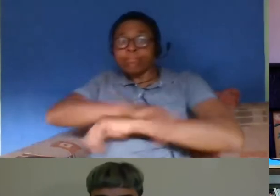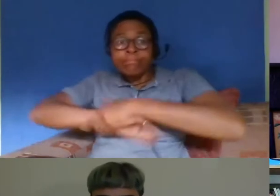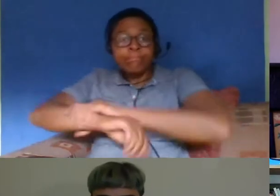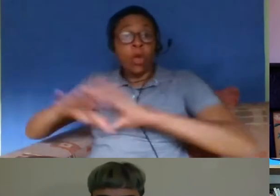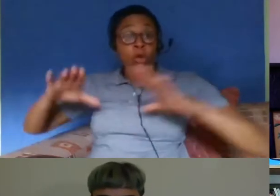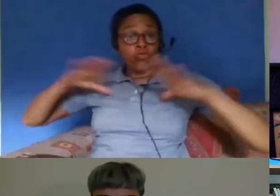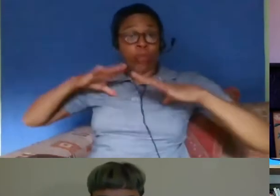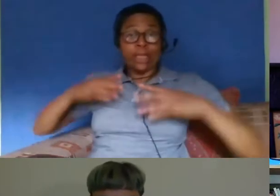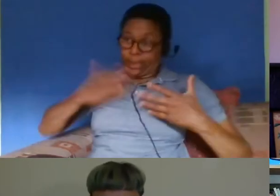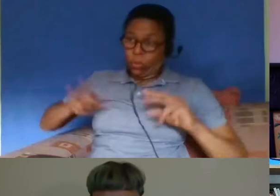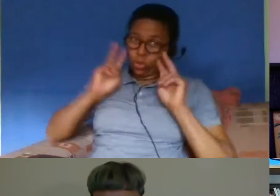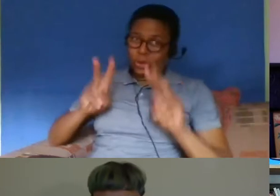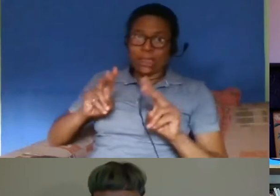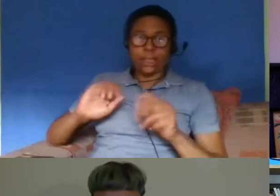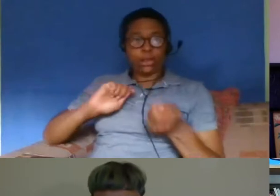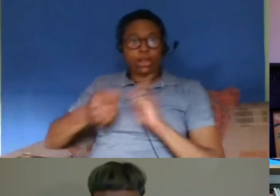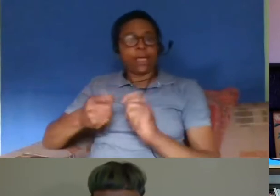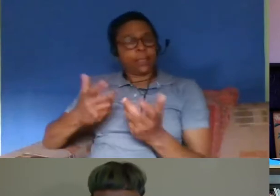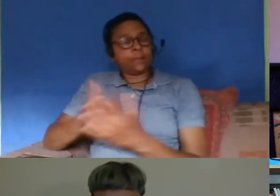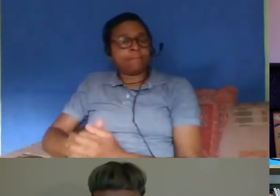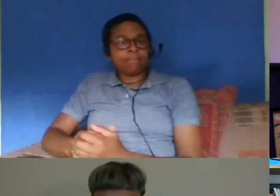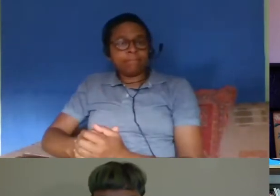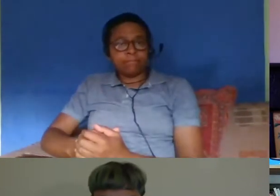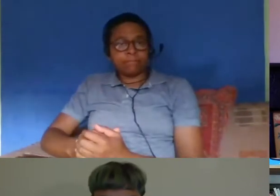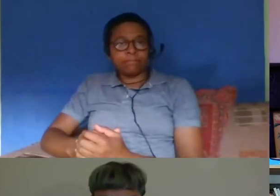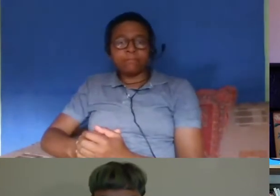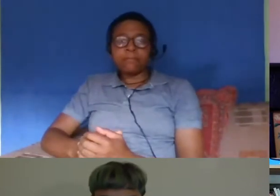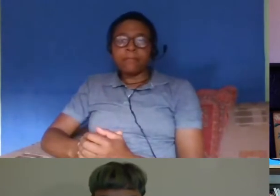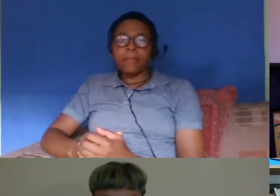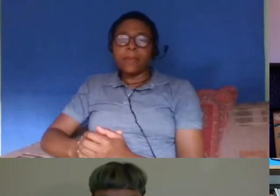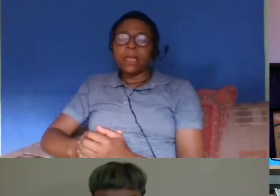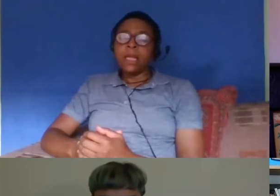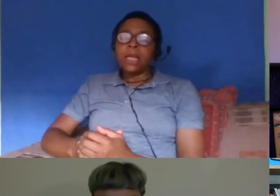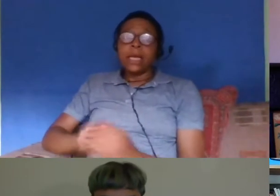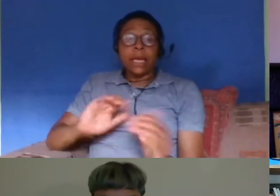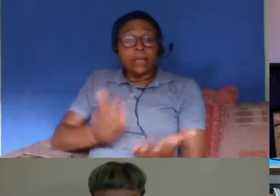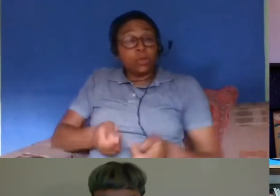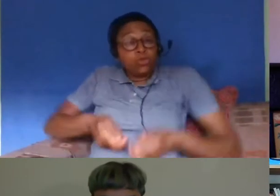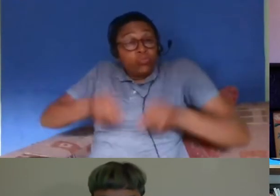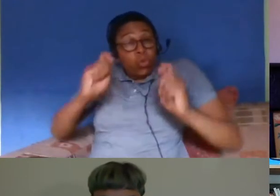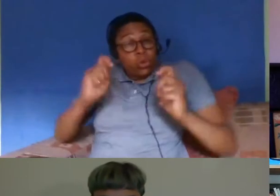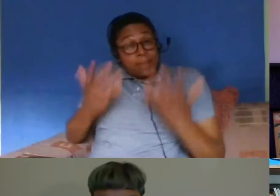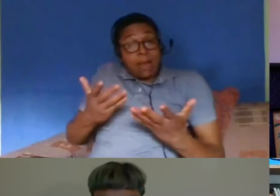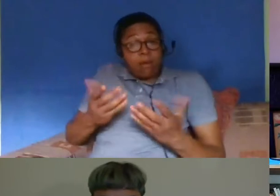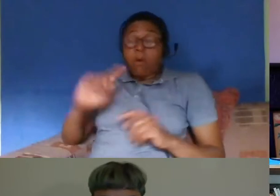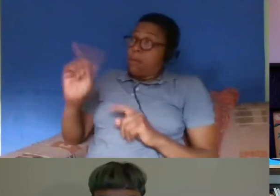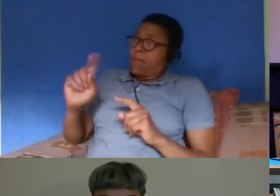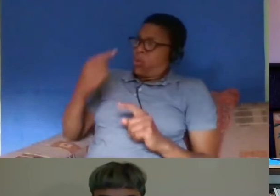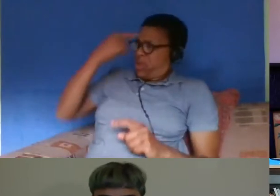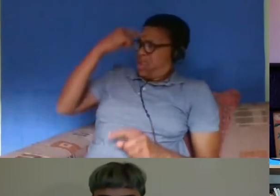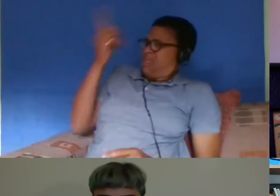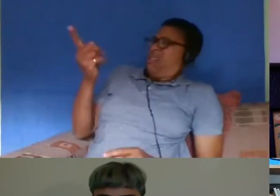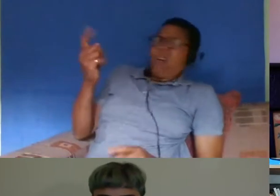organizations like mine mine have achieved it's brought to to fruition that actually people people's action